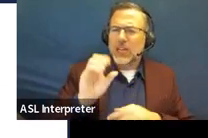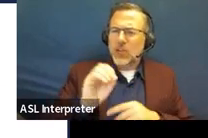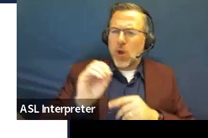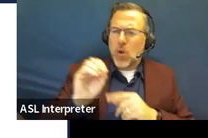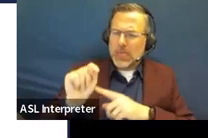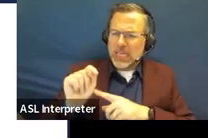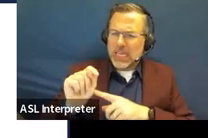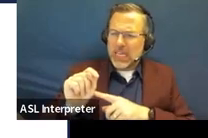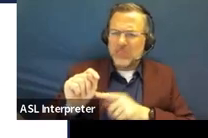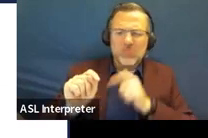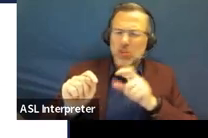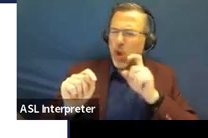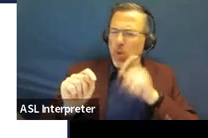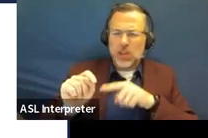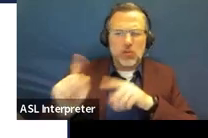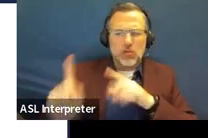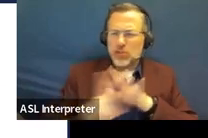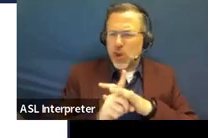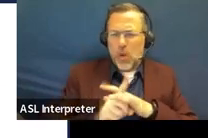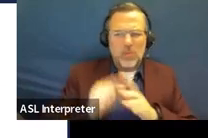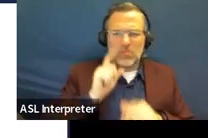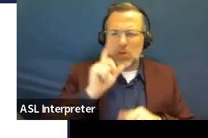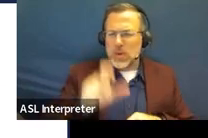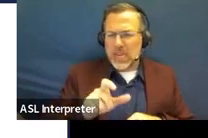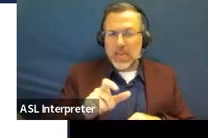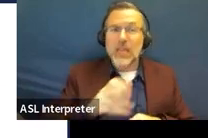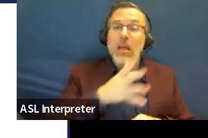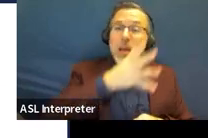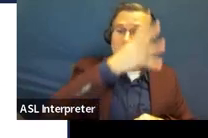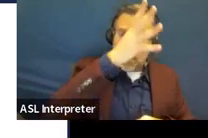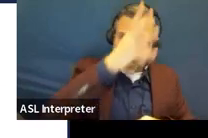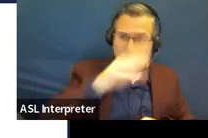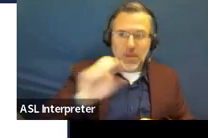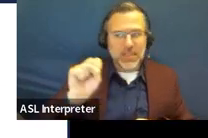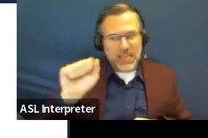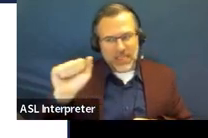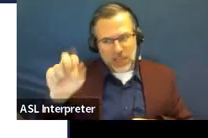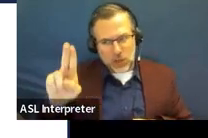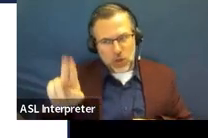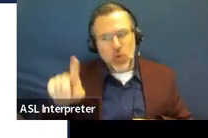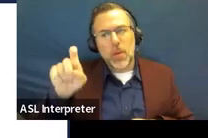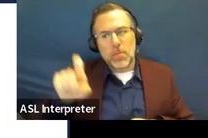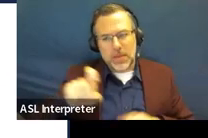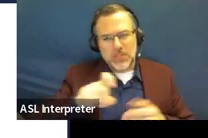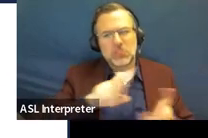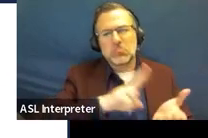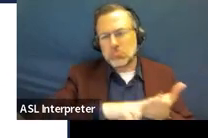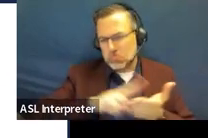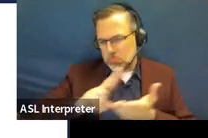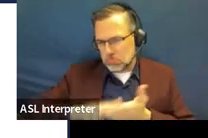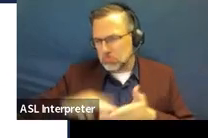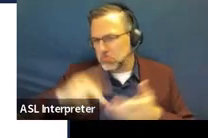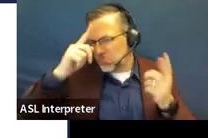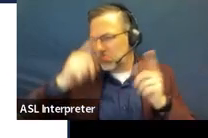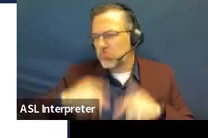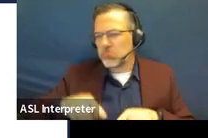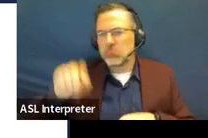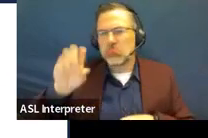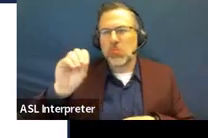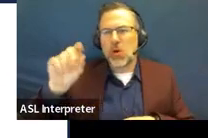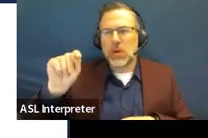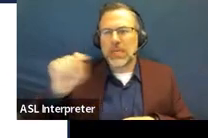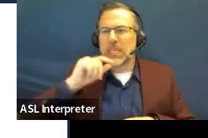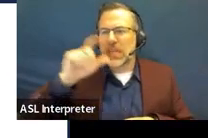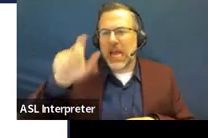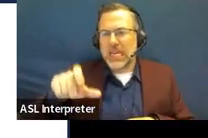attend with that being in writing because their area is not going to be discussed. So the form that you need for that is